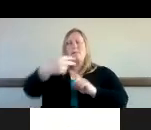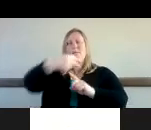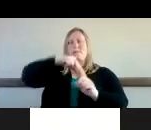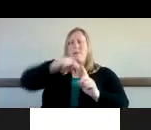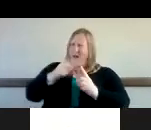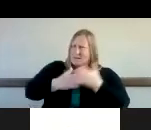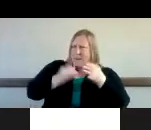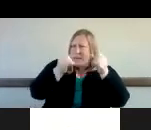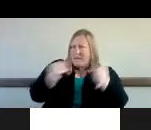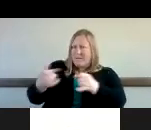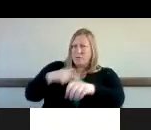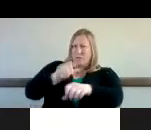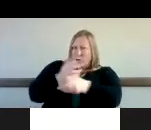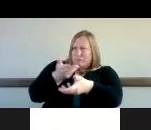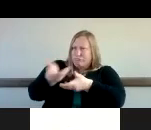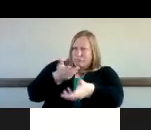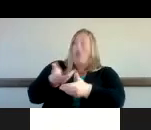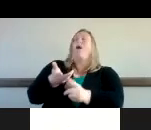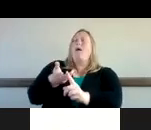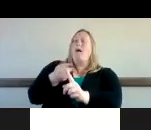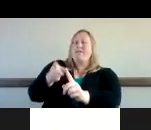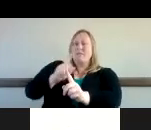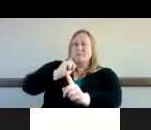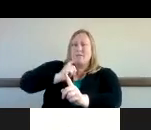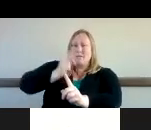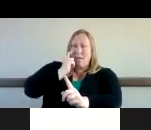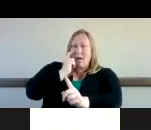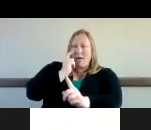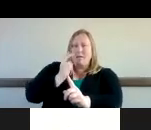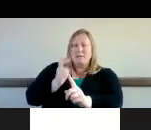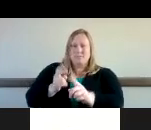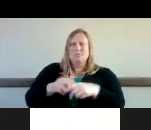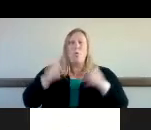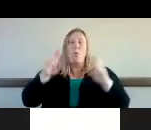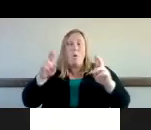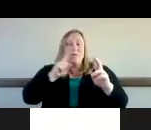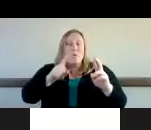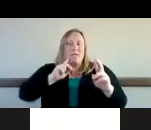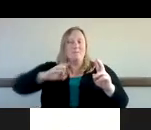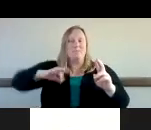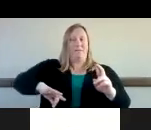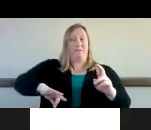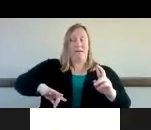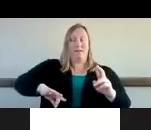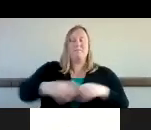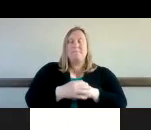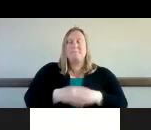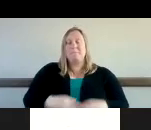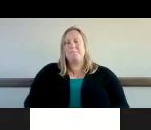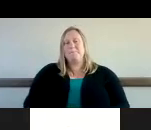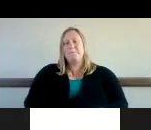individuals that you are currently working with and hopefully you'll get more from that so i think we're heading in the right direction definitely